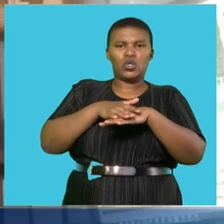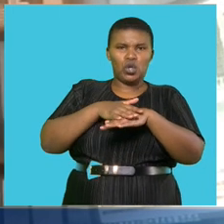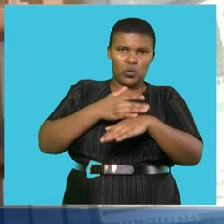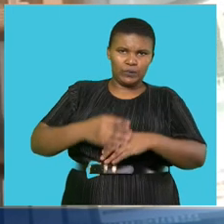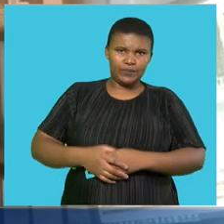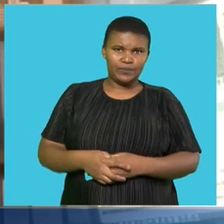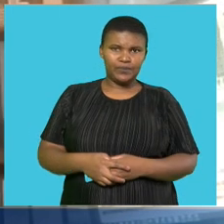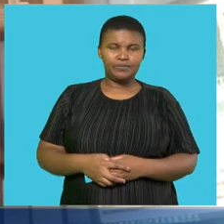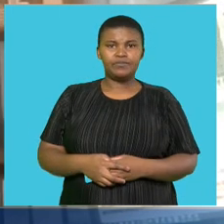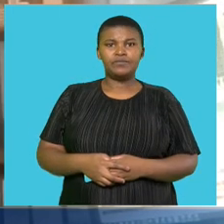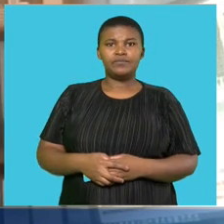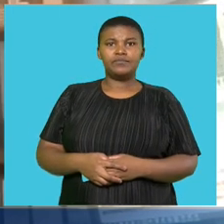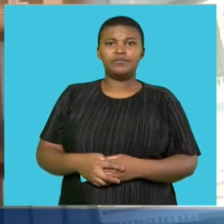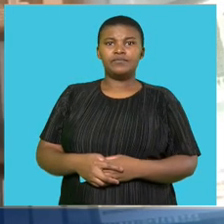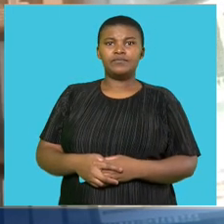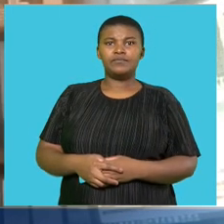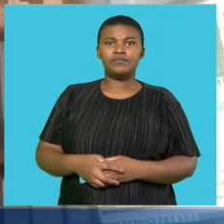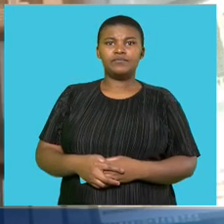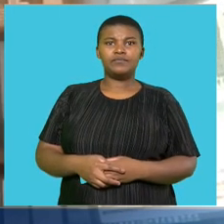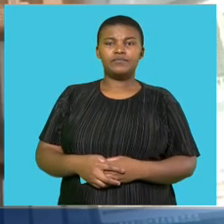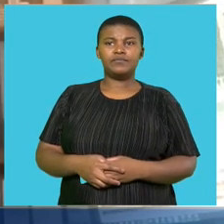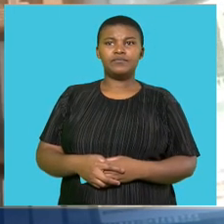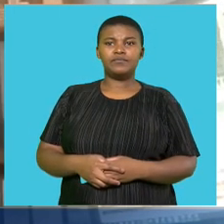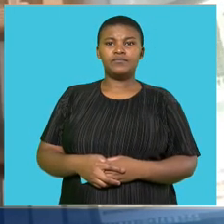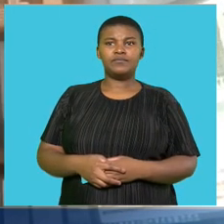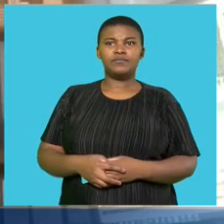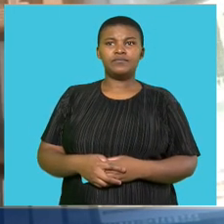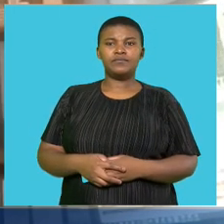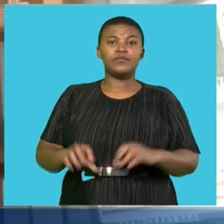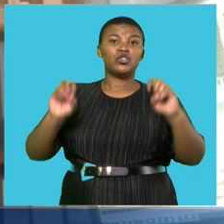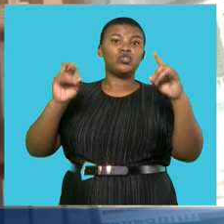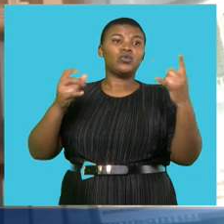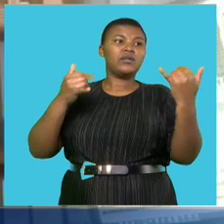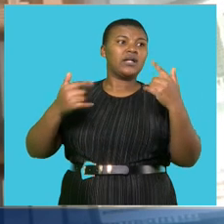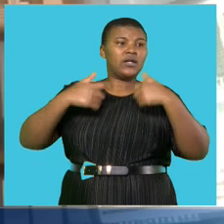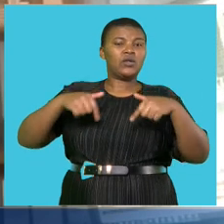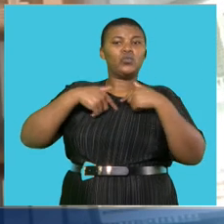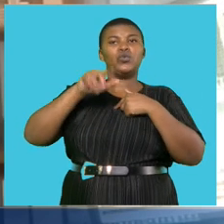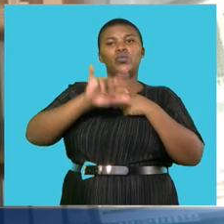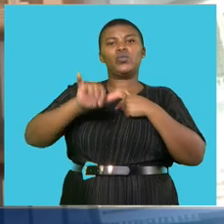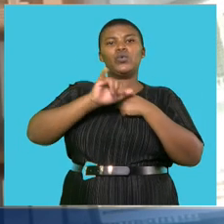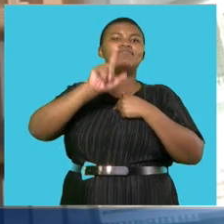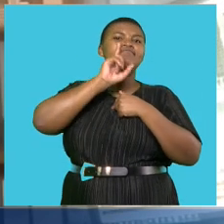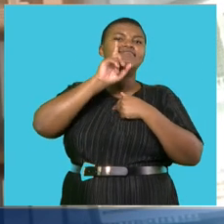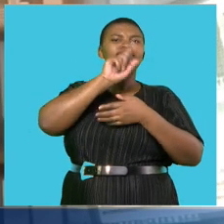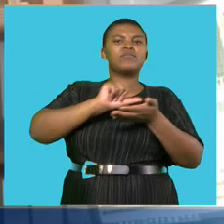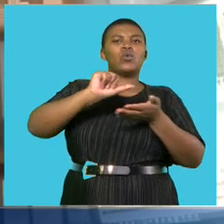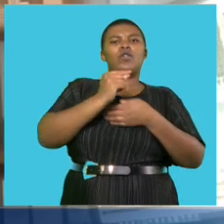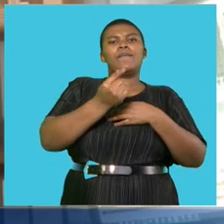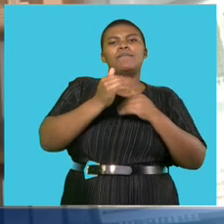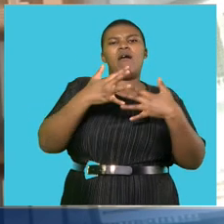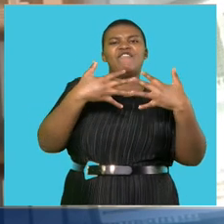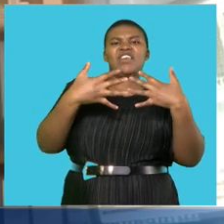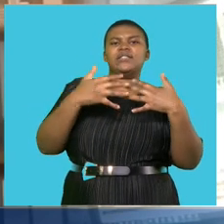economy. So right now, we're waiting to see how the oil price fares, and